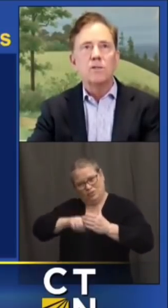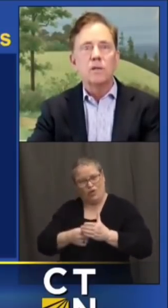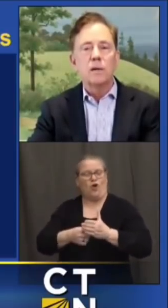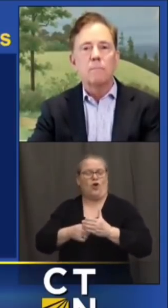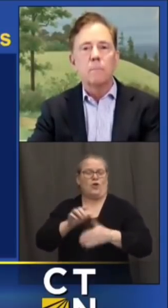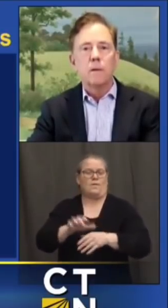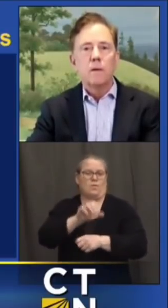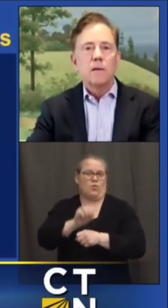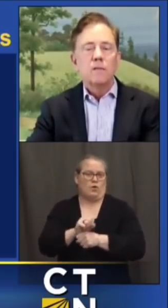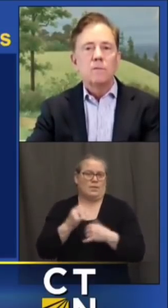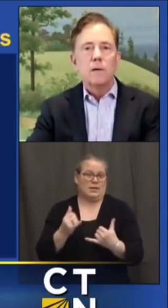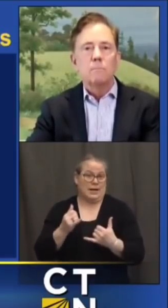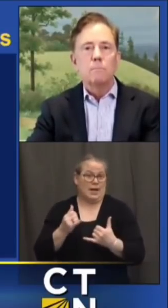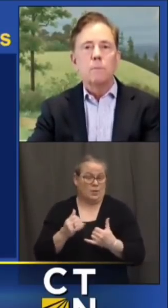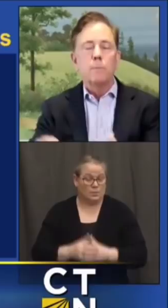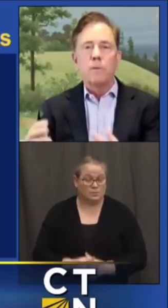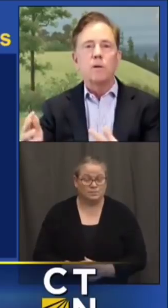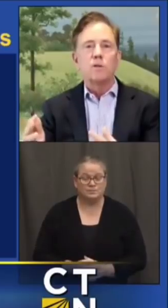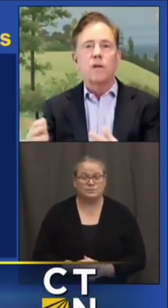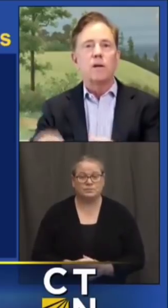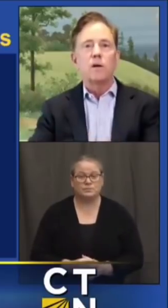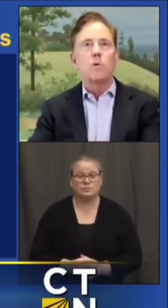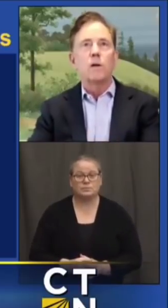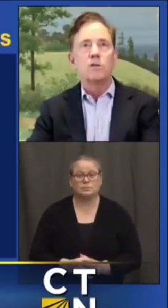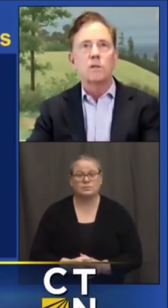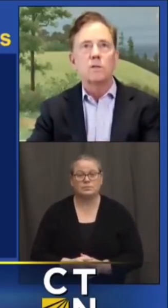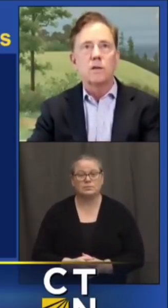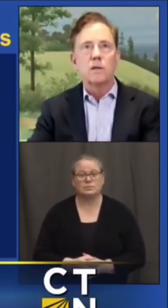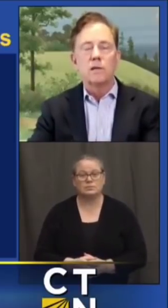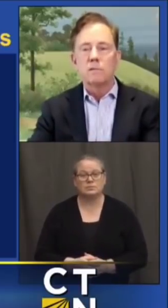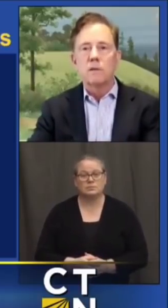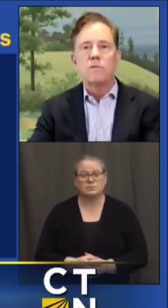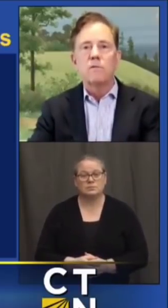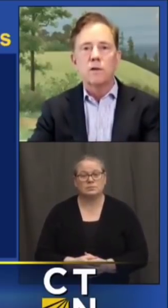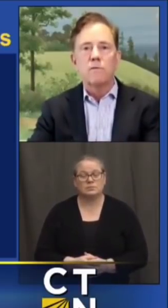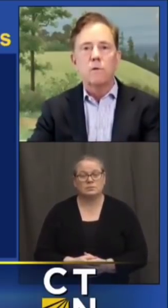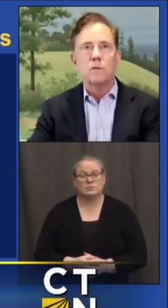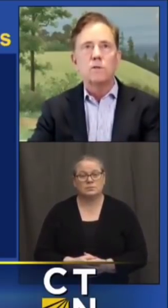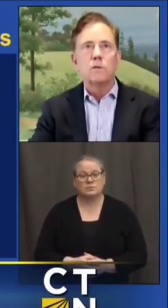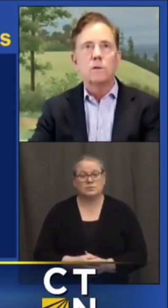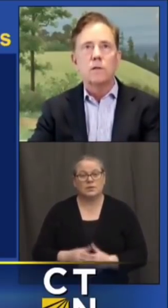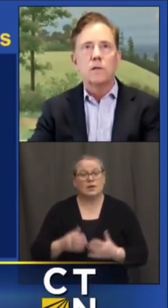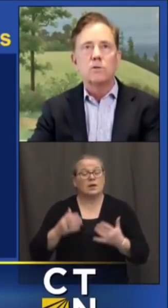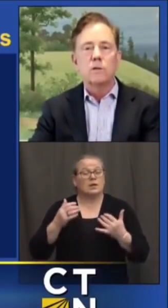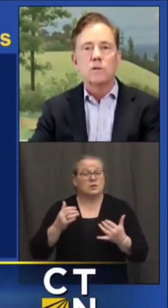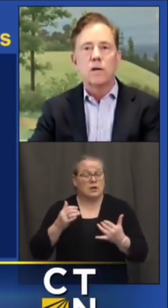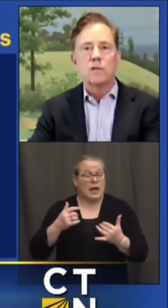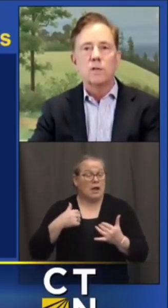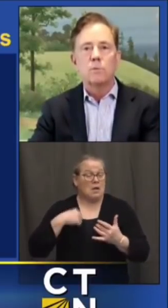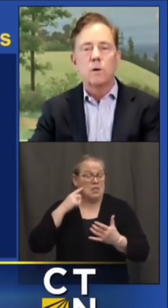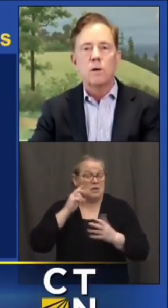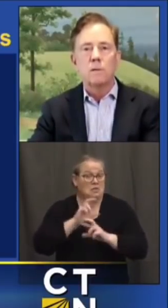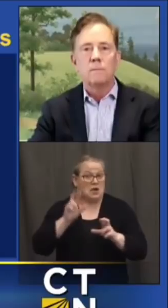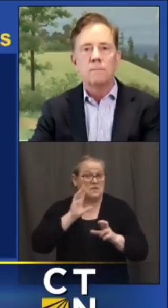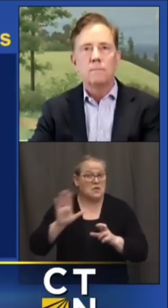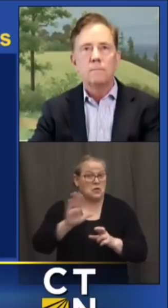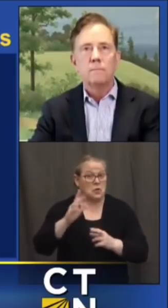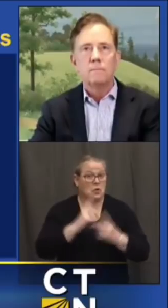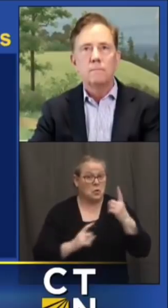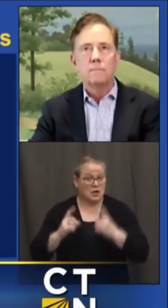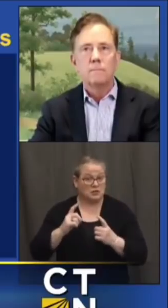let me just um uh be prepared to take your questions and uh give the tough ones to a deirdre and josh and paul